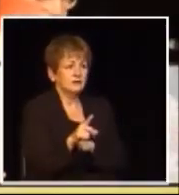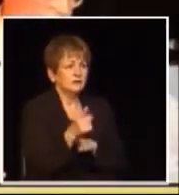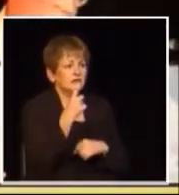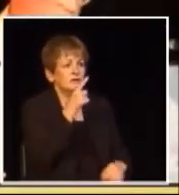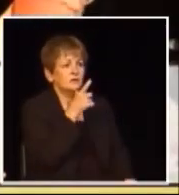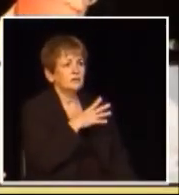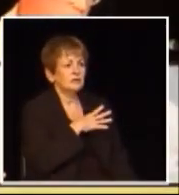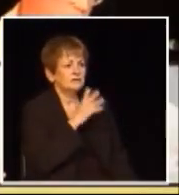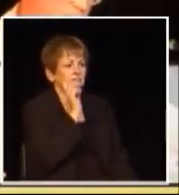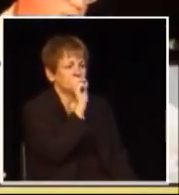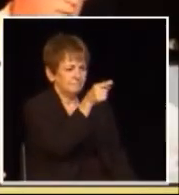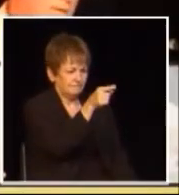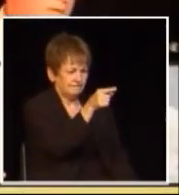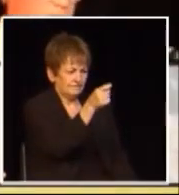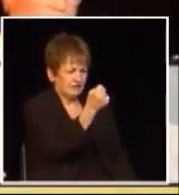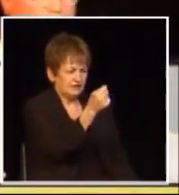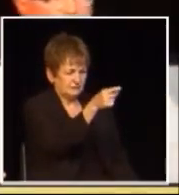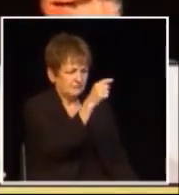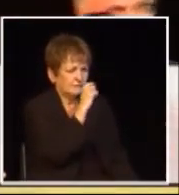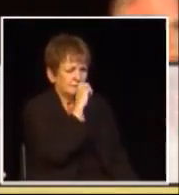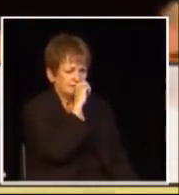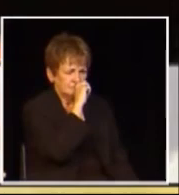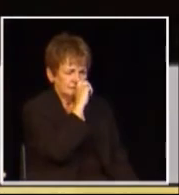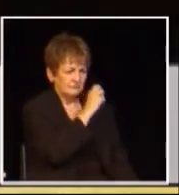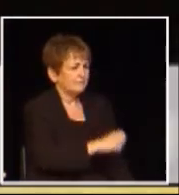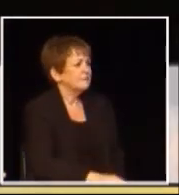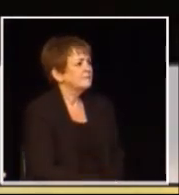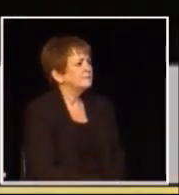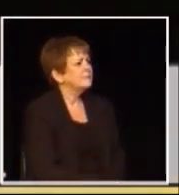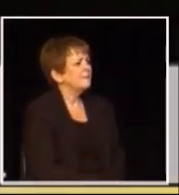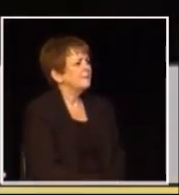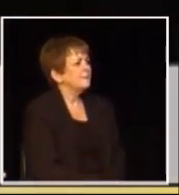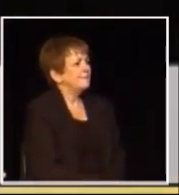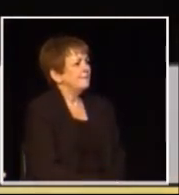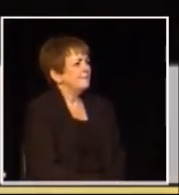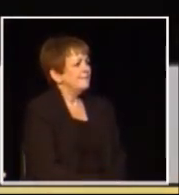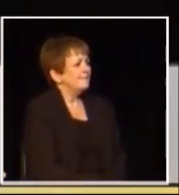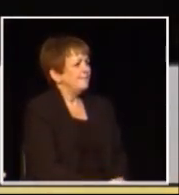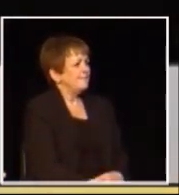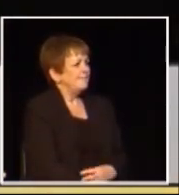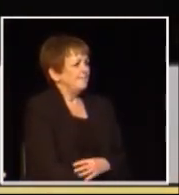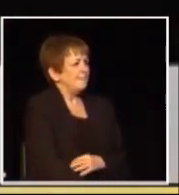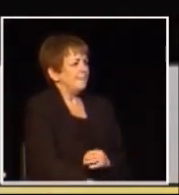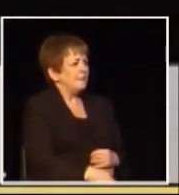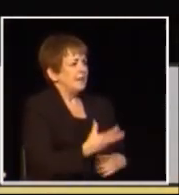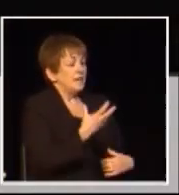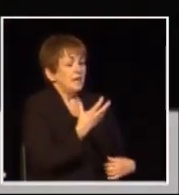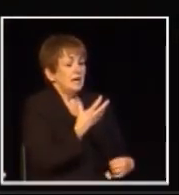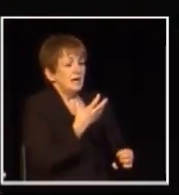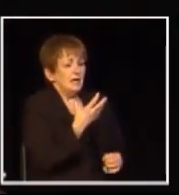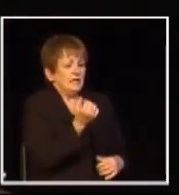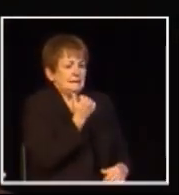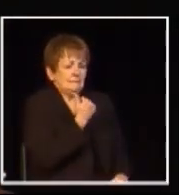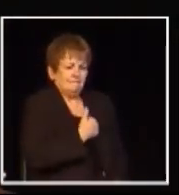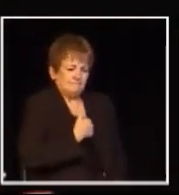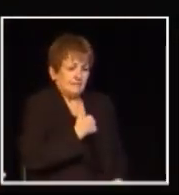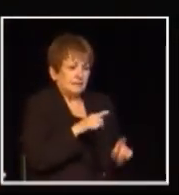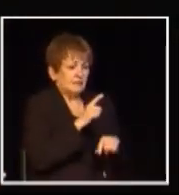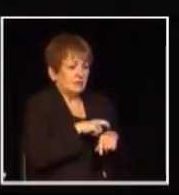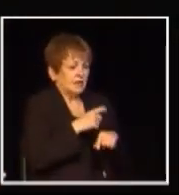the last question then goes to the woman over there yes you if you could indicate to the microphone holder